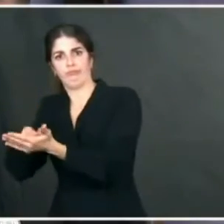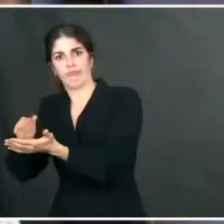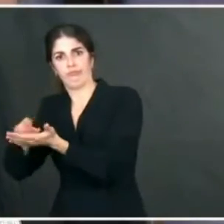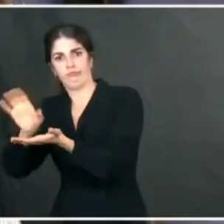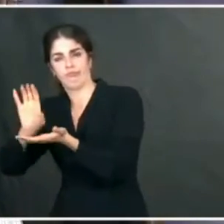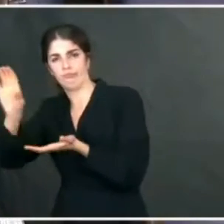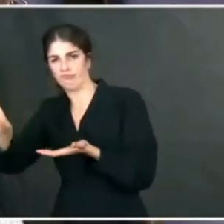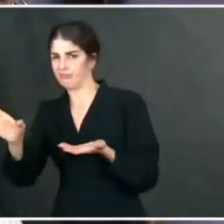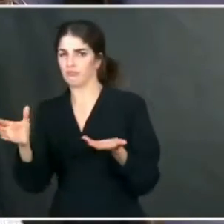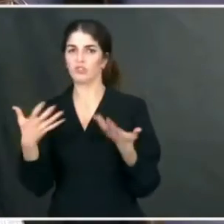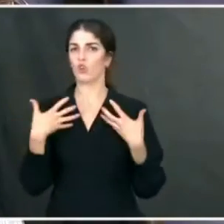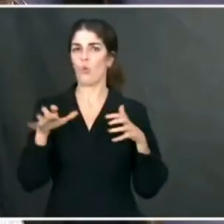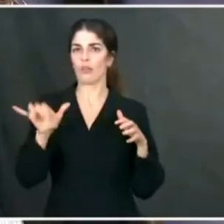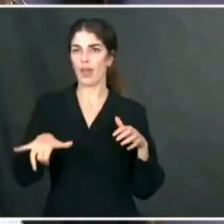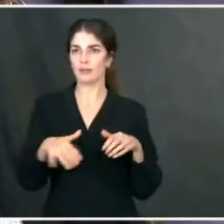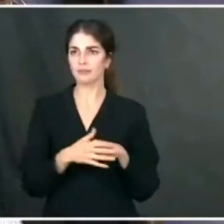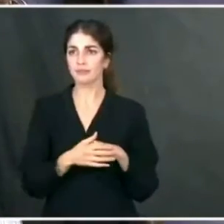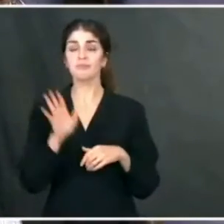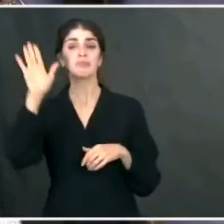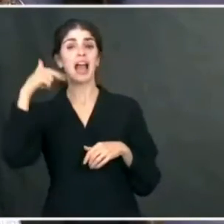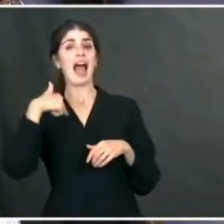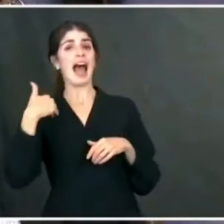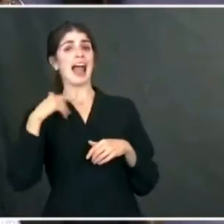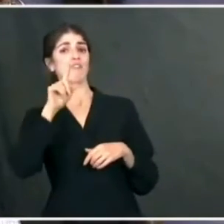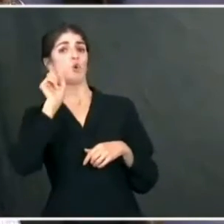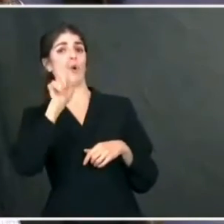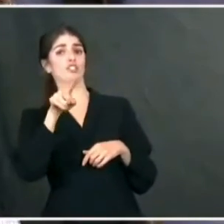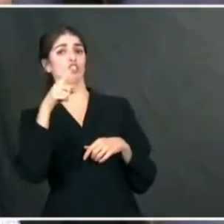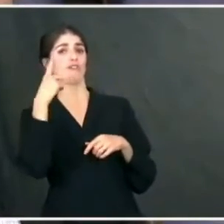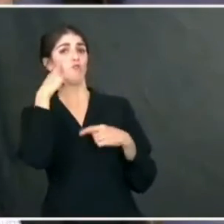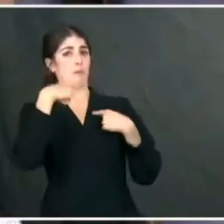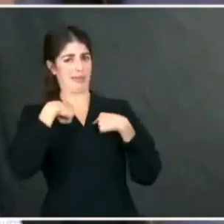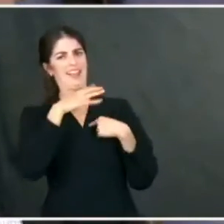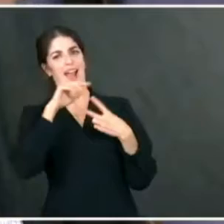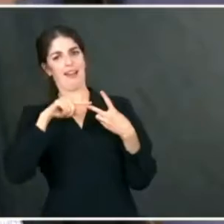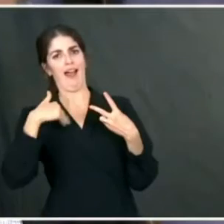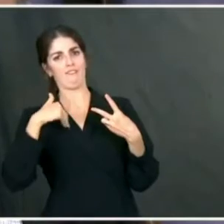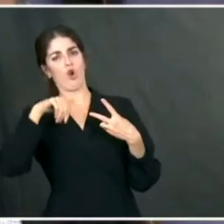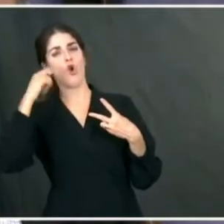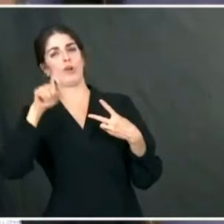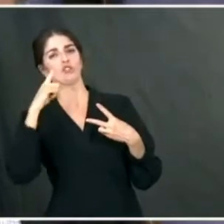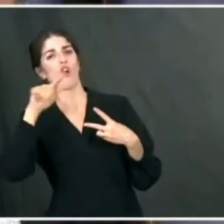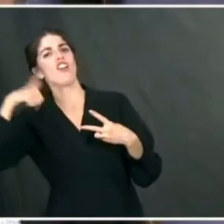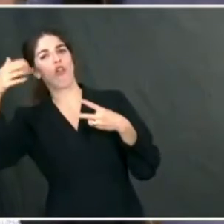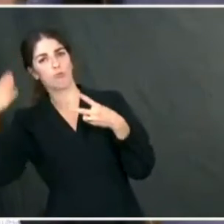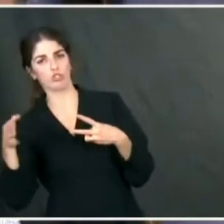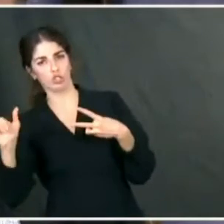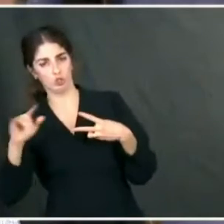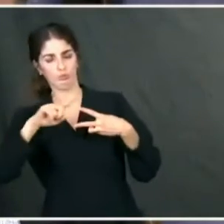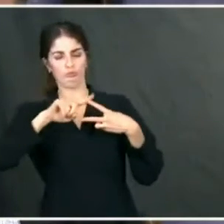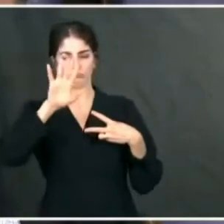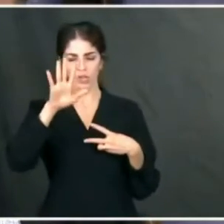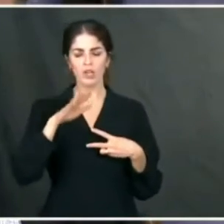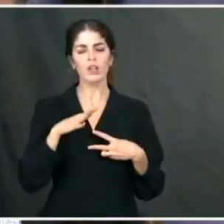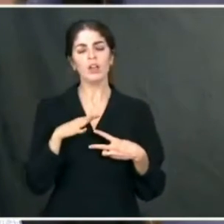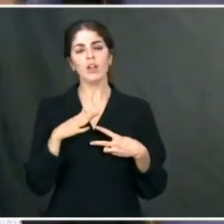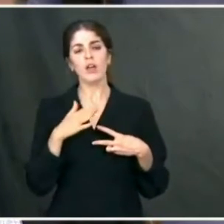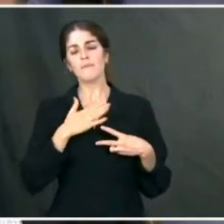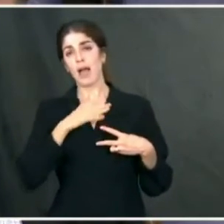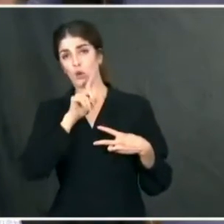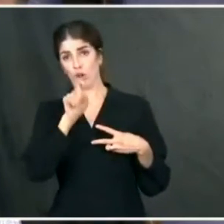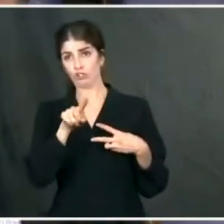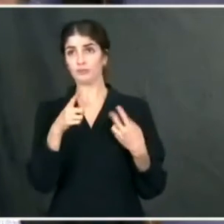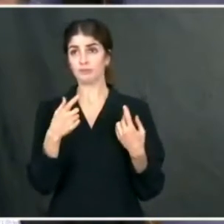myself and then a question for someone who cannot be here because of the social distancing policies. My question is this, and it's about unity again. I've heard